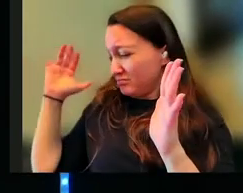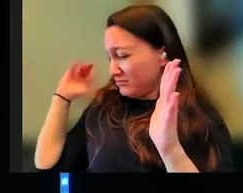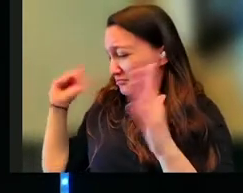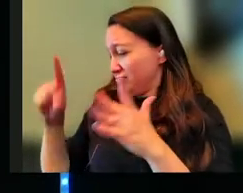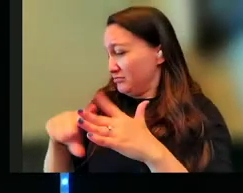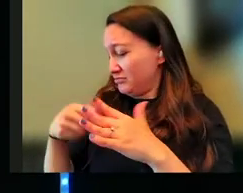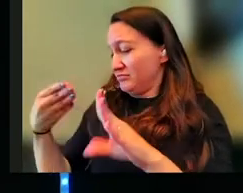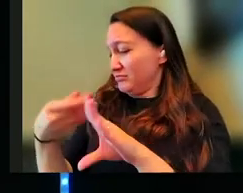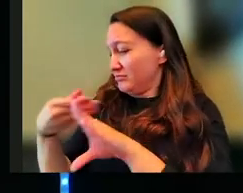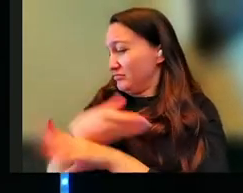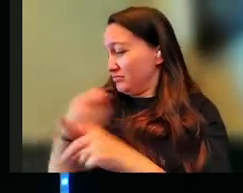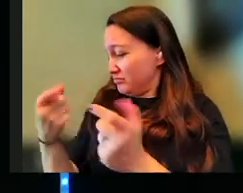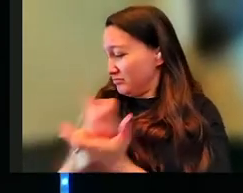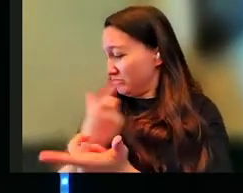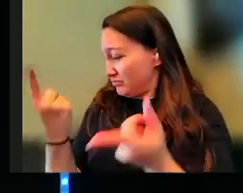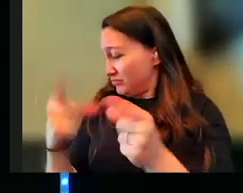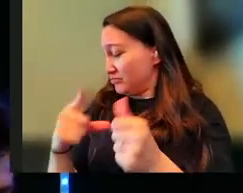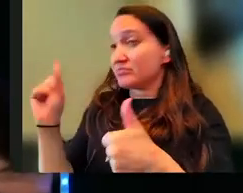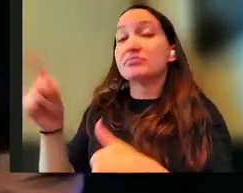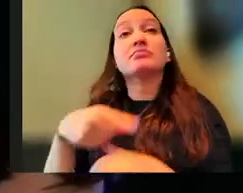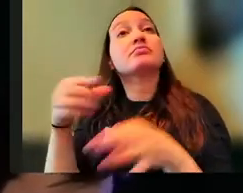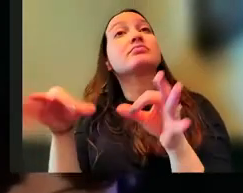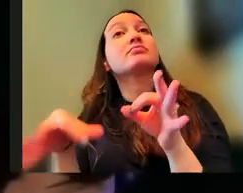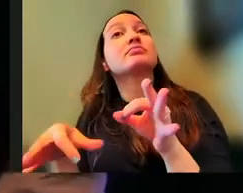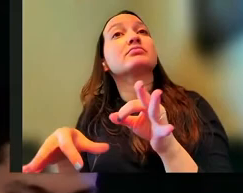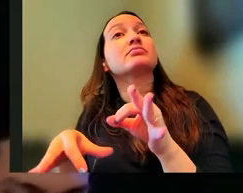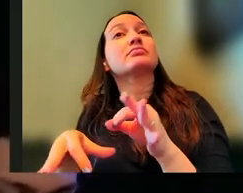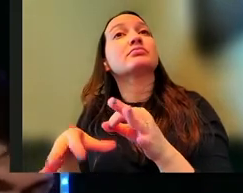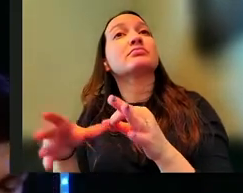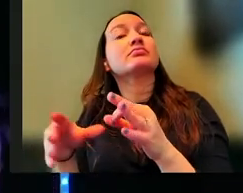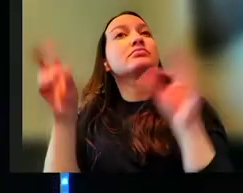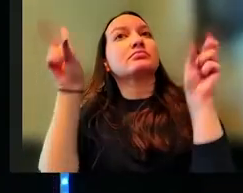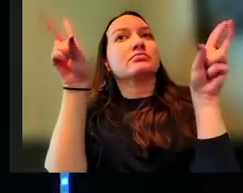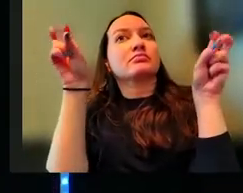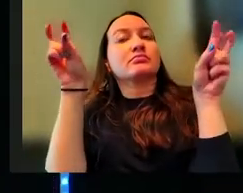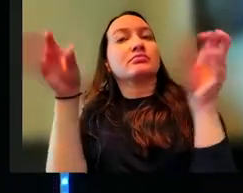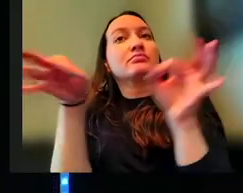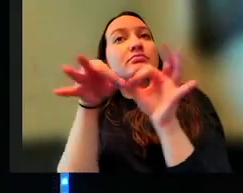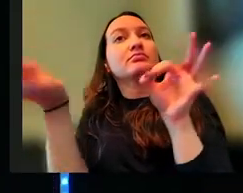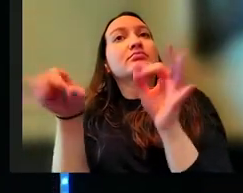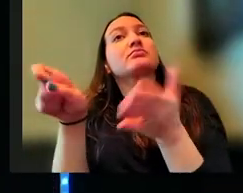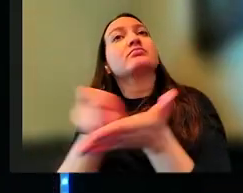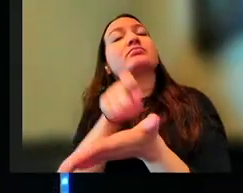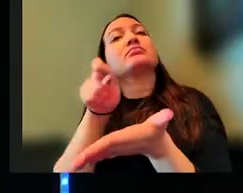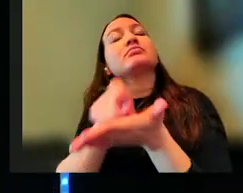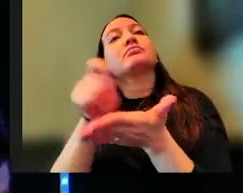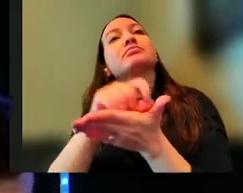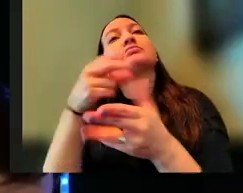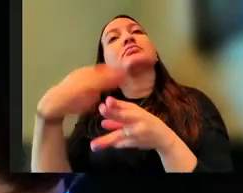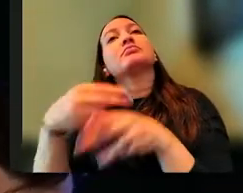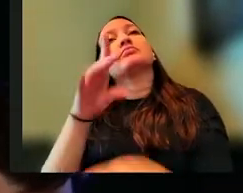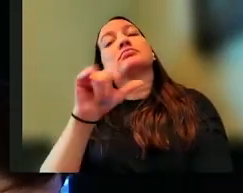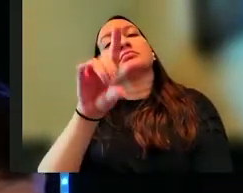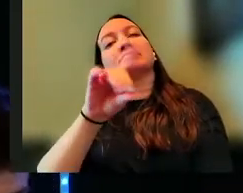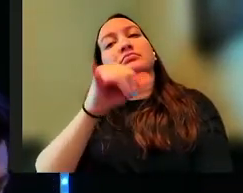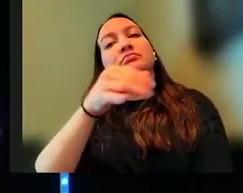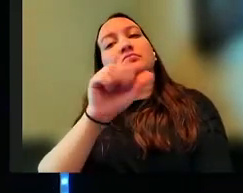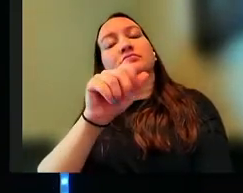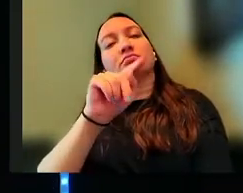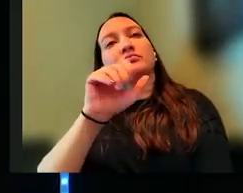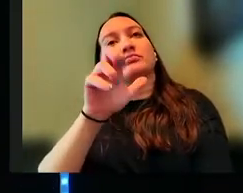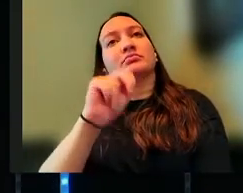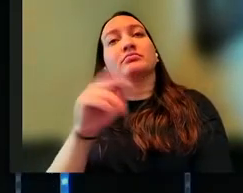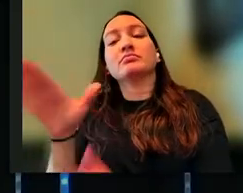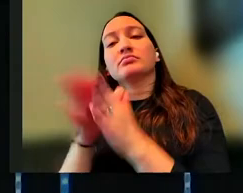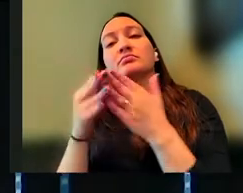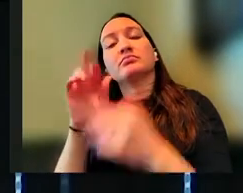it all. There's a quote from an author named David J. Atkinson, and this is what it says. It says, in the book of Ruth, it is